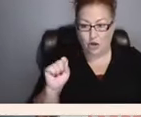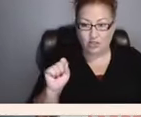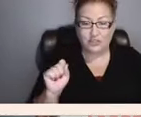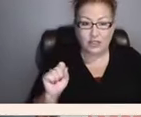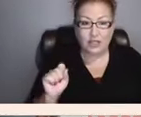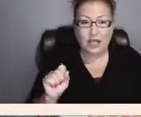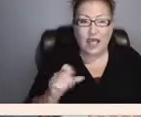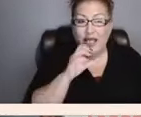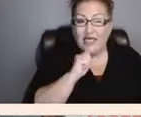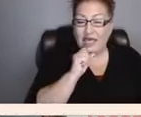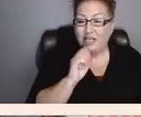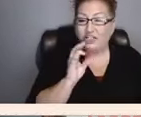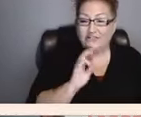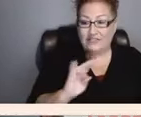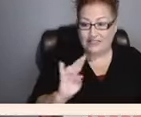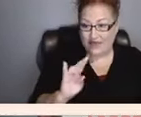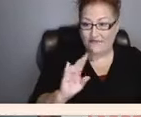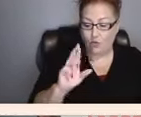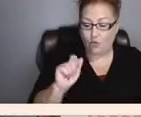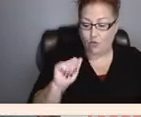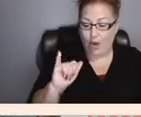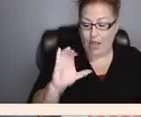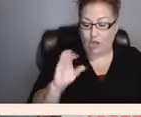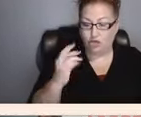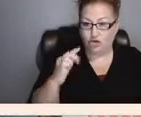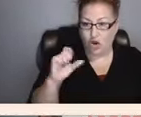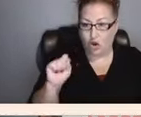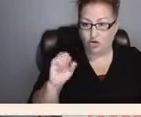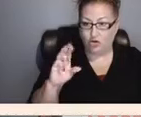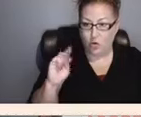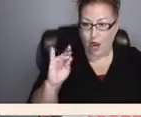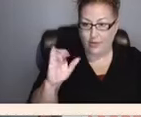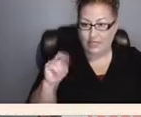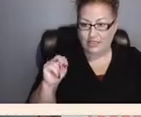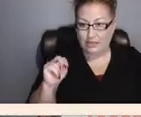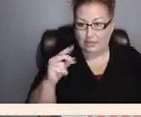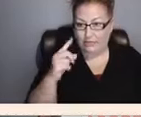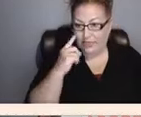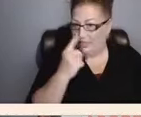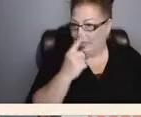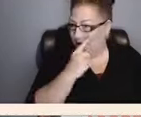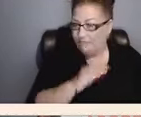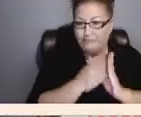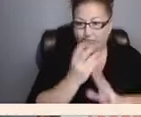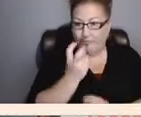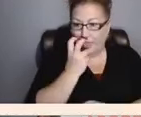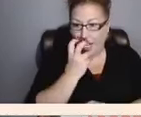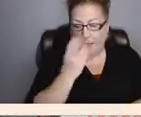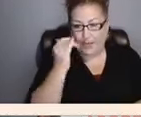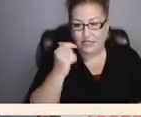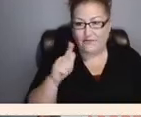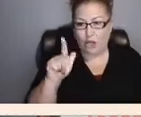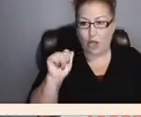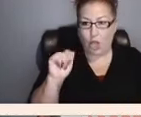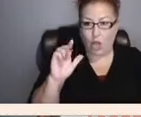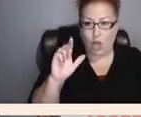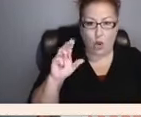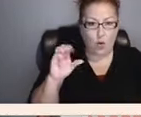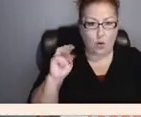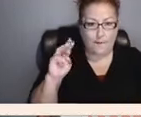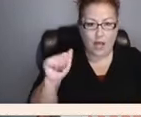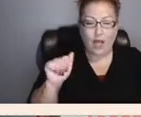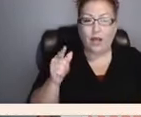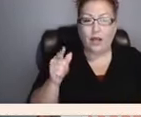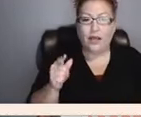age of seven, Ray Charles Robinson loses his sight completely due to glaucoma, which he has since the time of his birth in